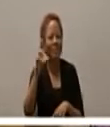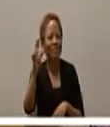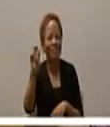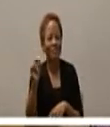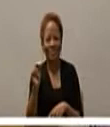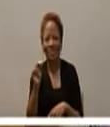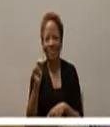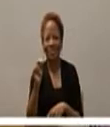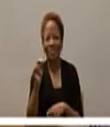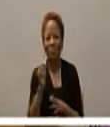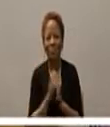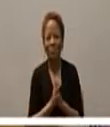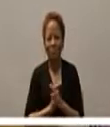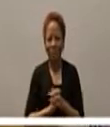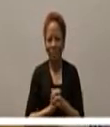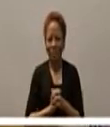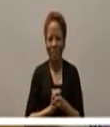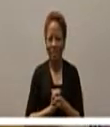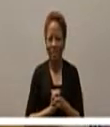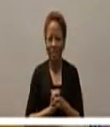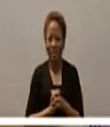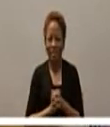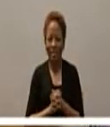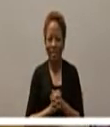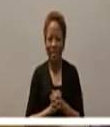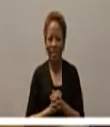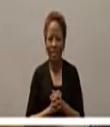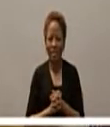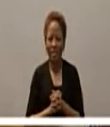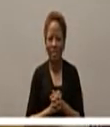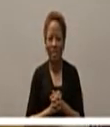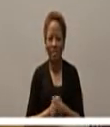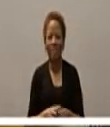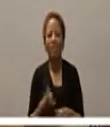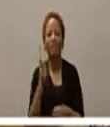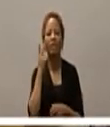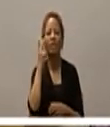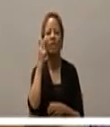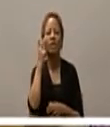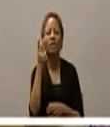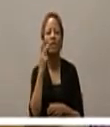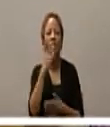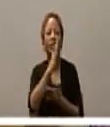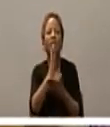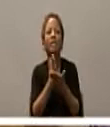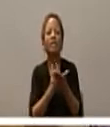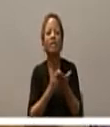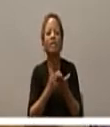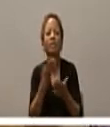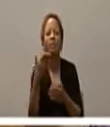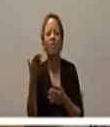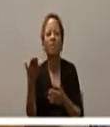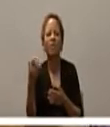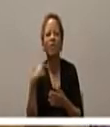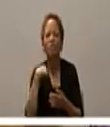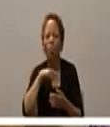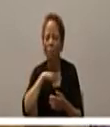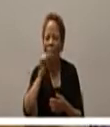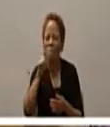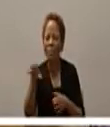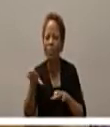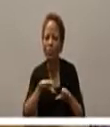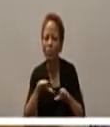to do and called to do in our second reading from st. Paul's letter to the Philippians there